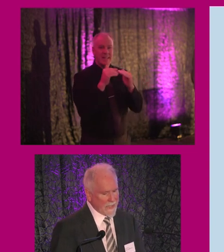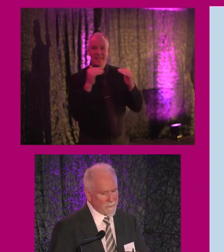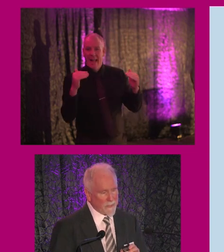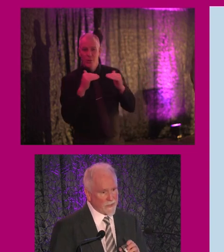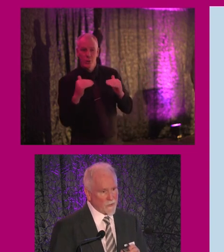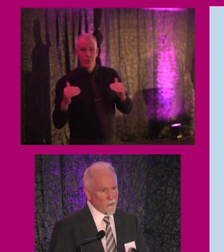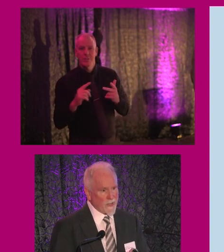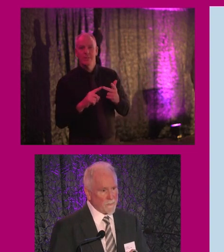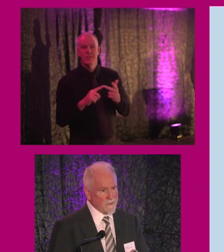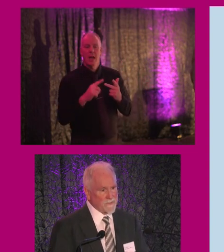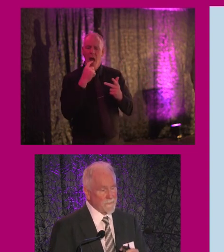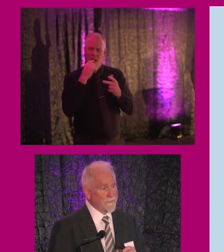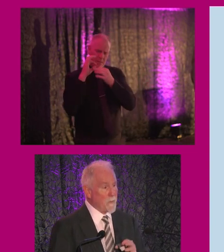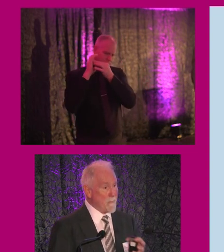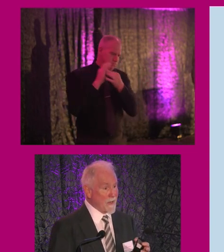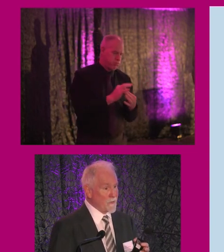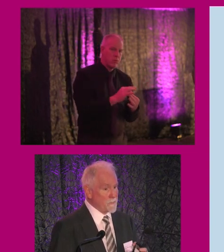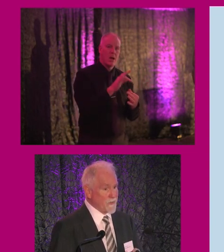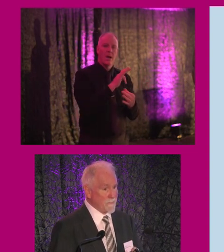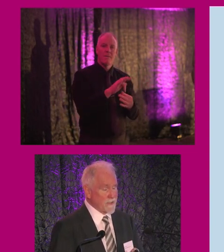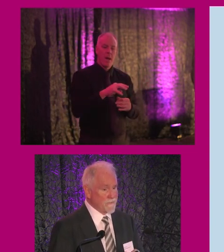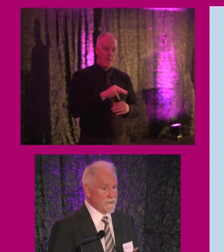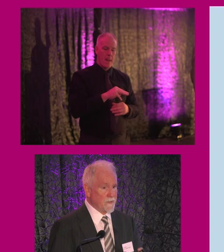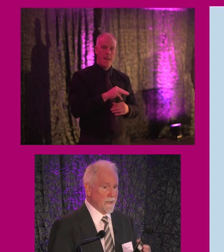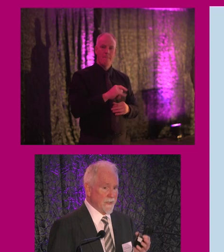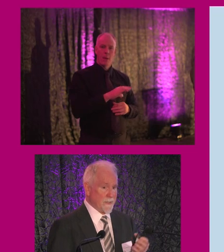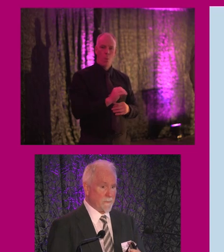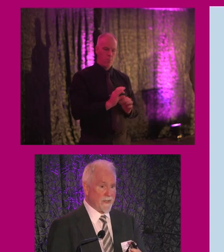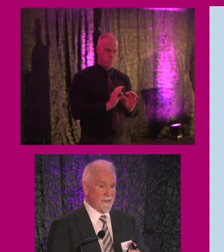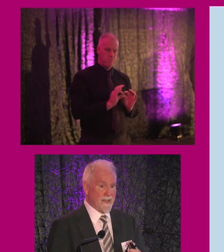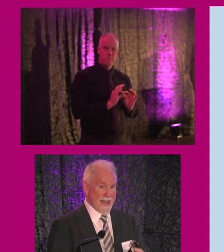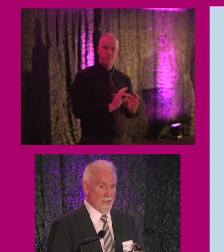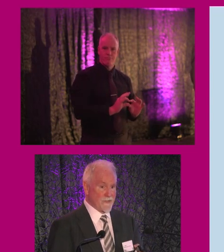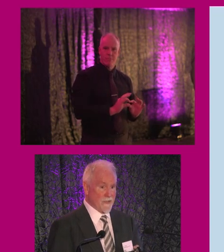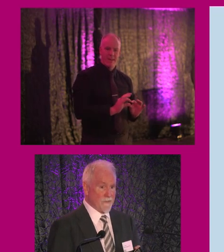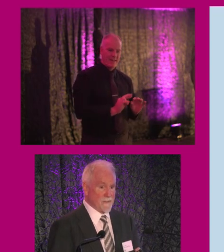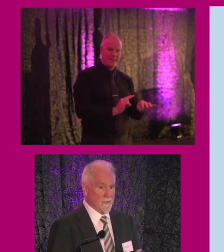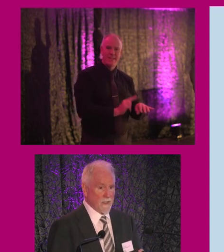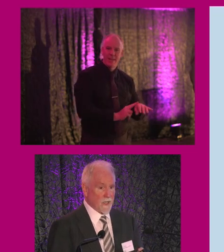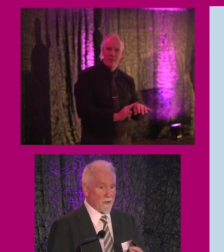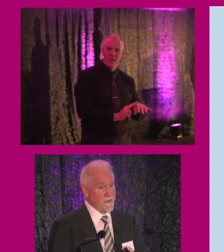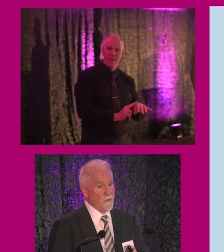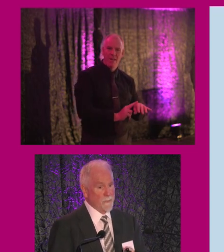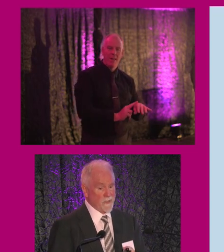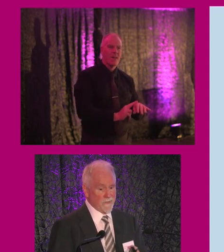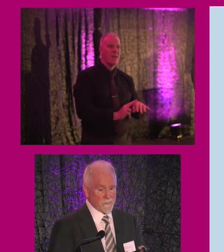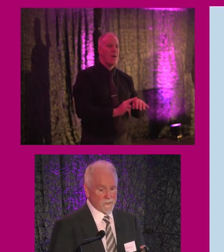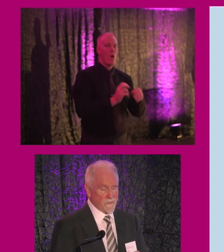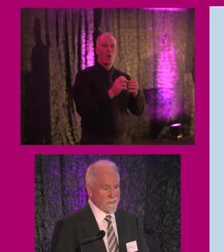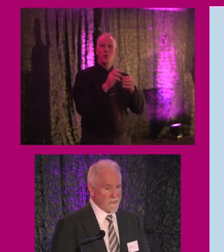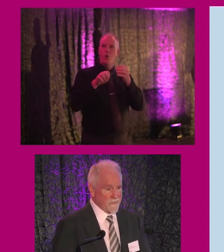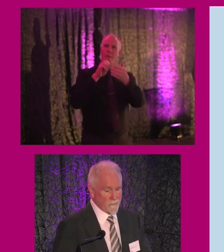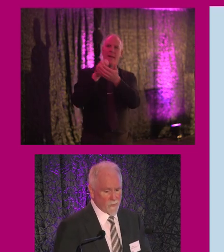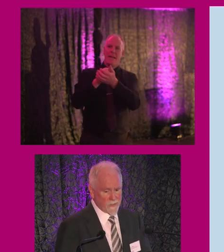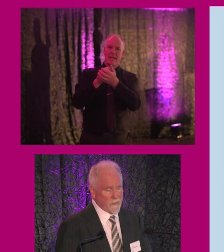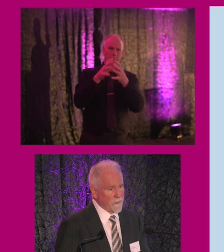being core elements from a macro perspective. So that being at a national level or at a European level, we do